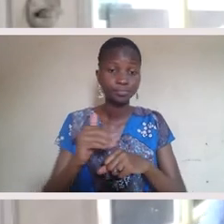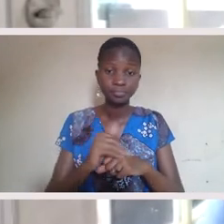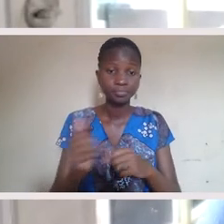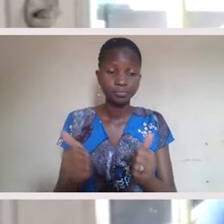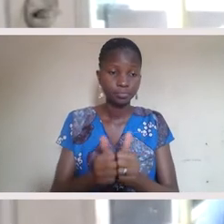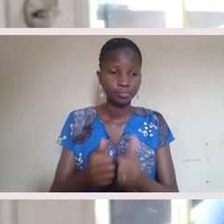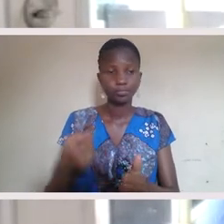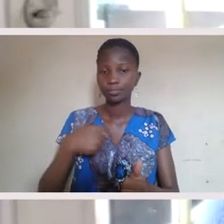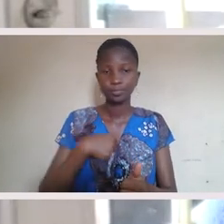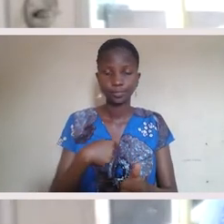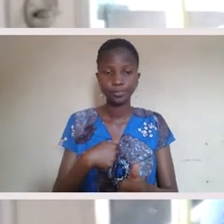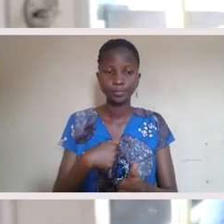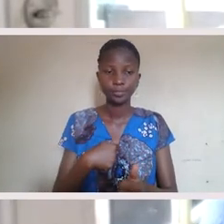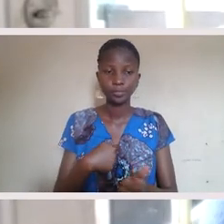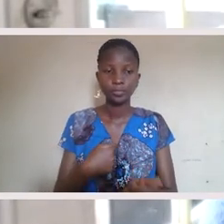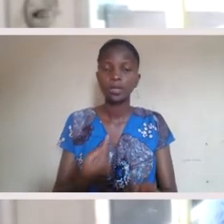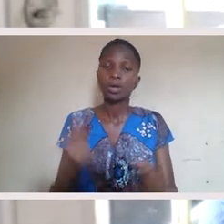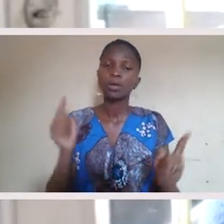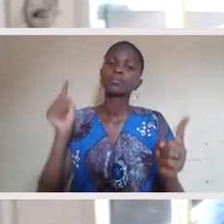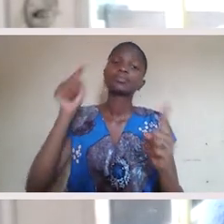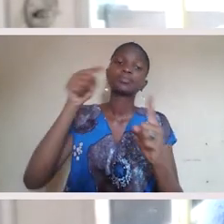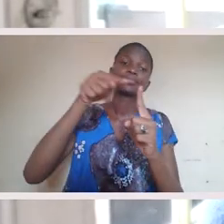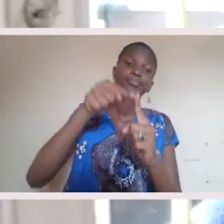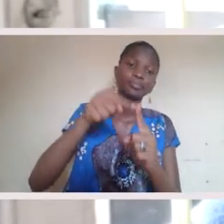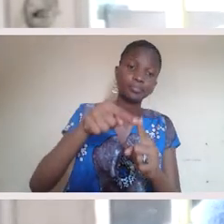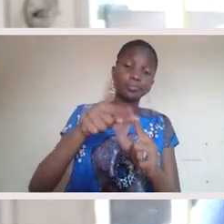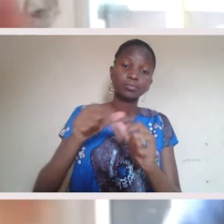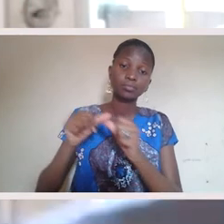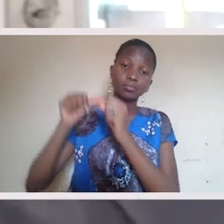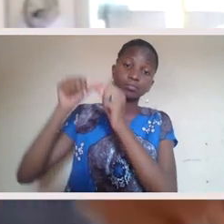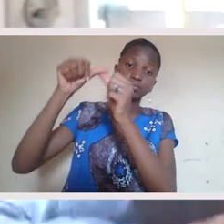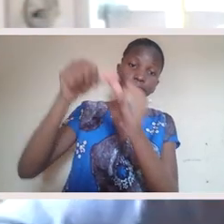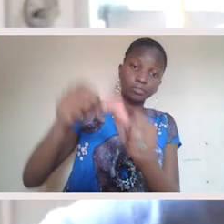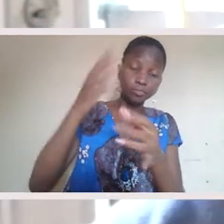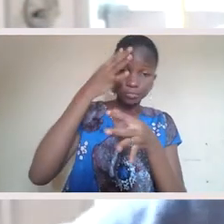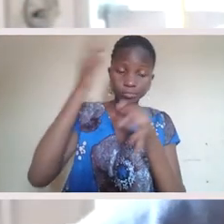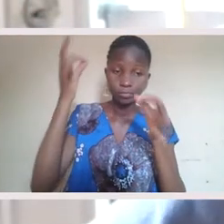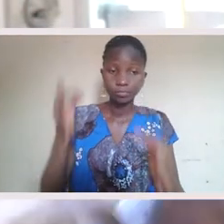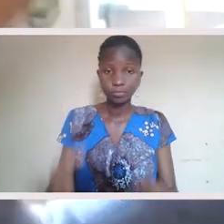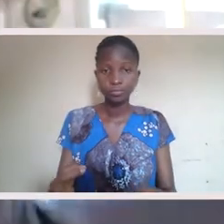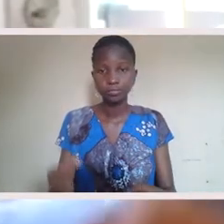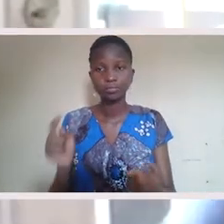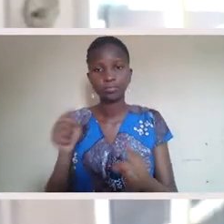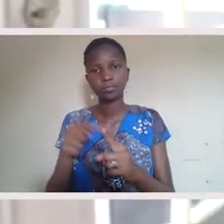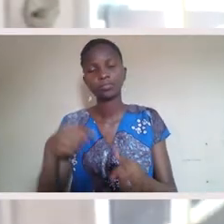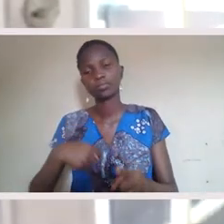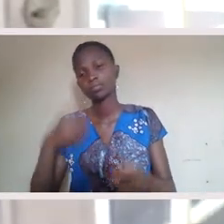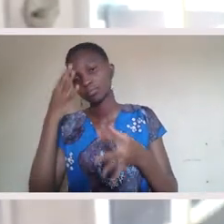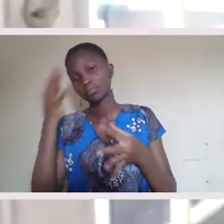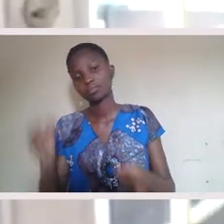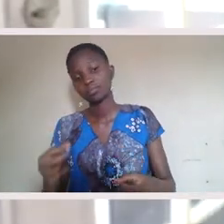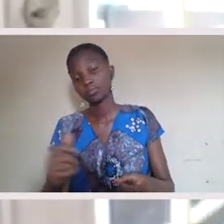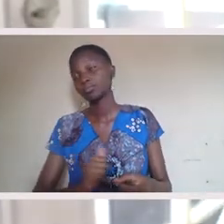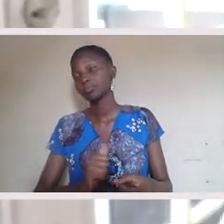decision. And to your point of paying the bills, paying the salary, it was a decision for me. I'm going to take the huge